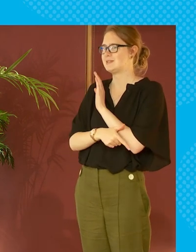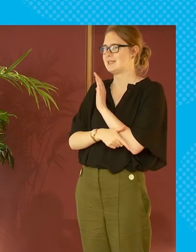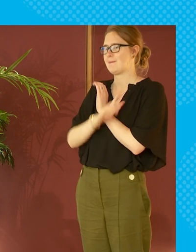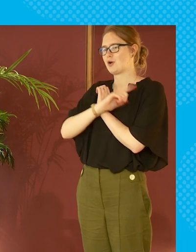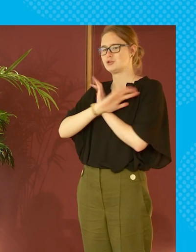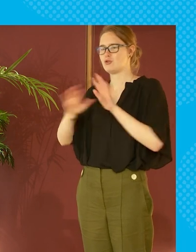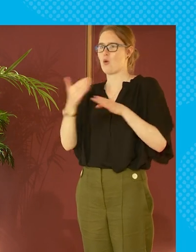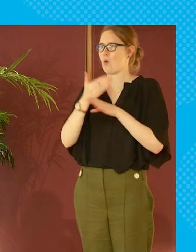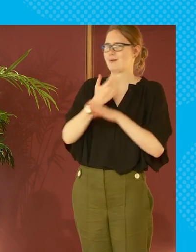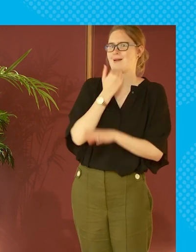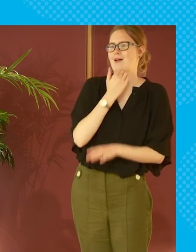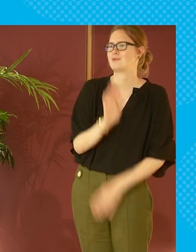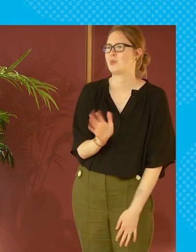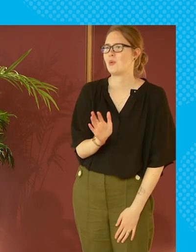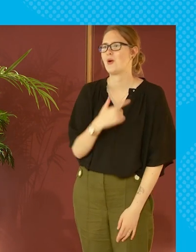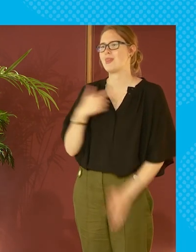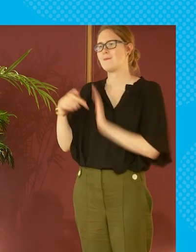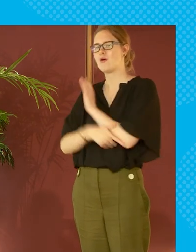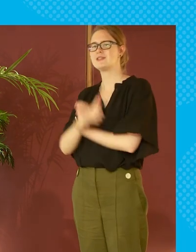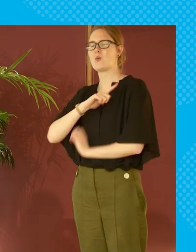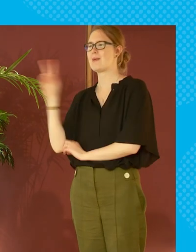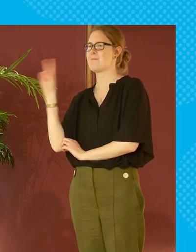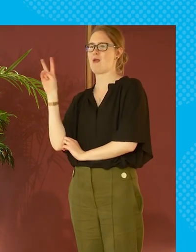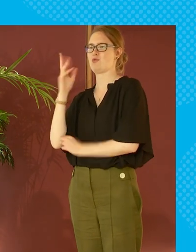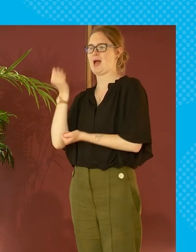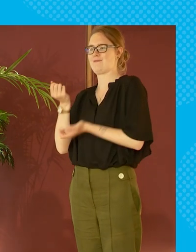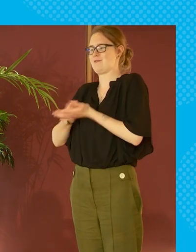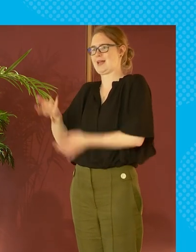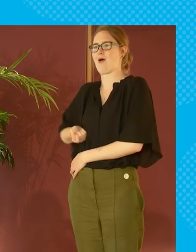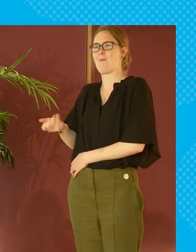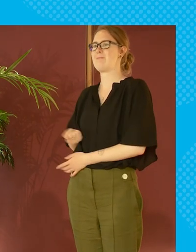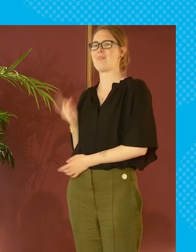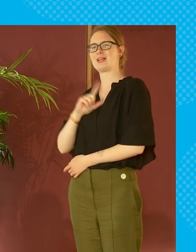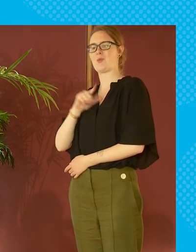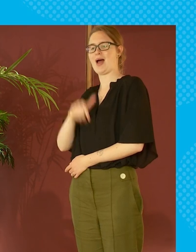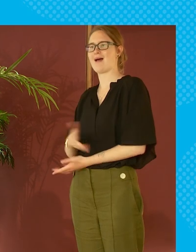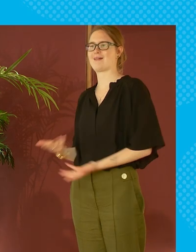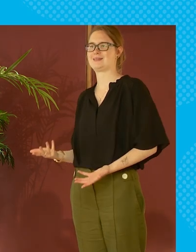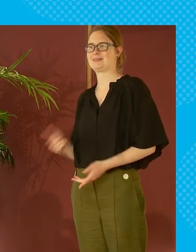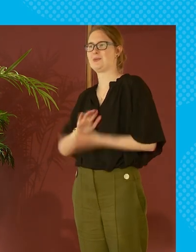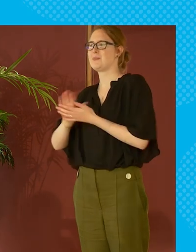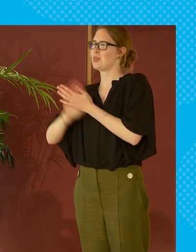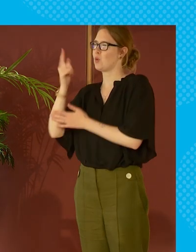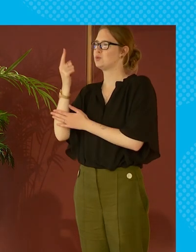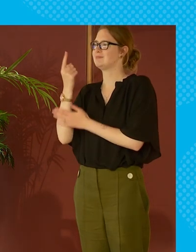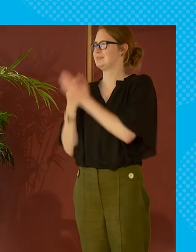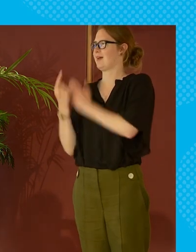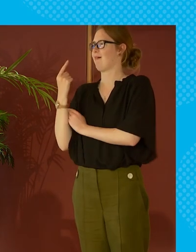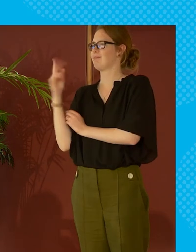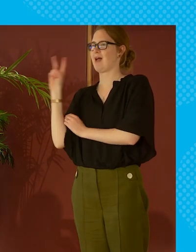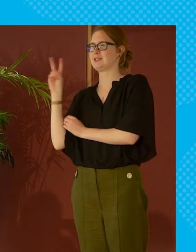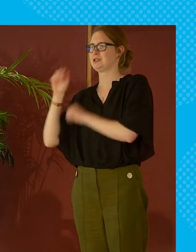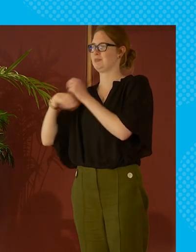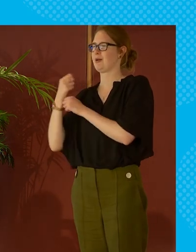poverty because they're not doing enough hours down the pit they're in poverty because their parents don't have enough income so lo and behold those single